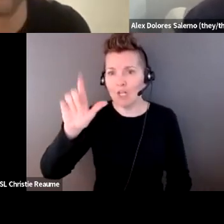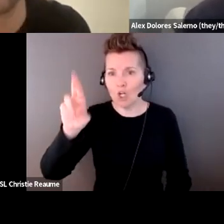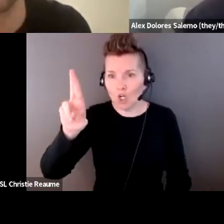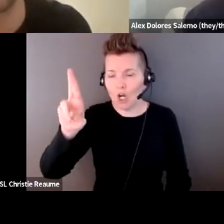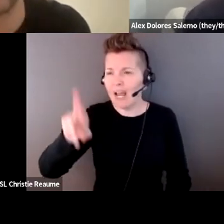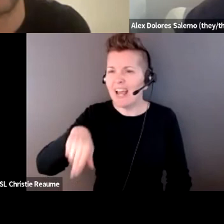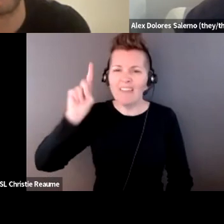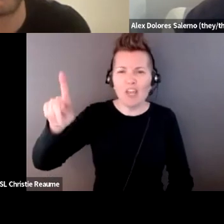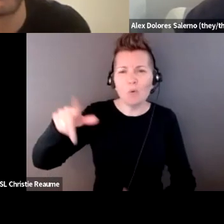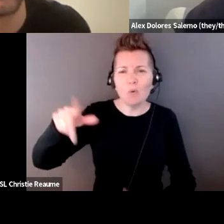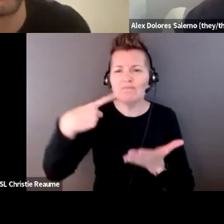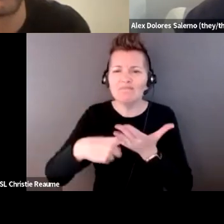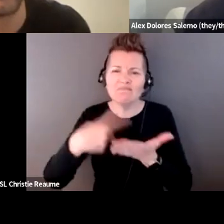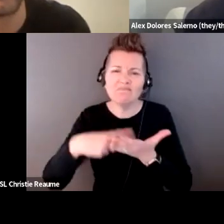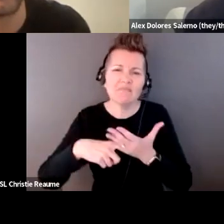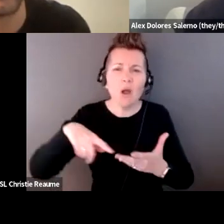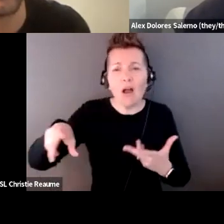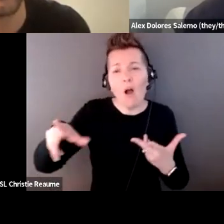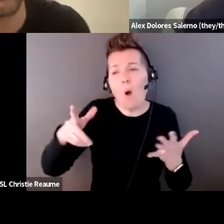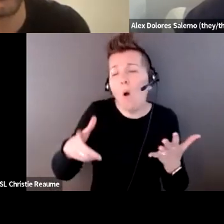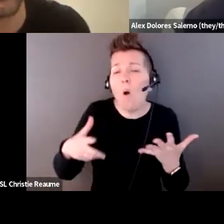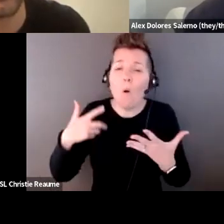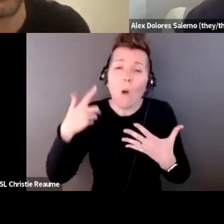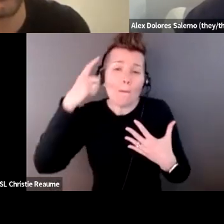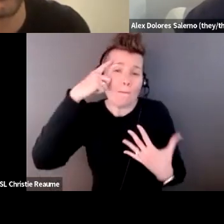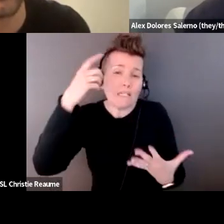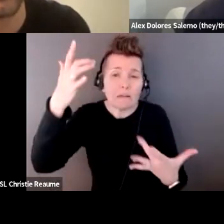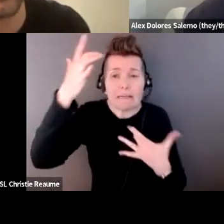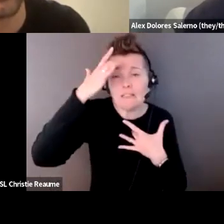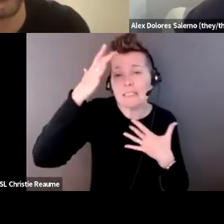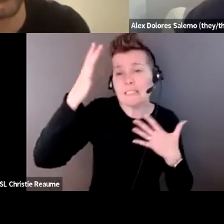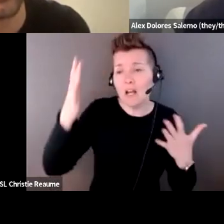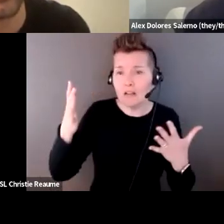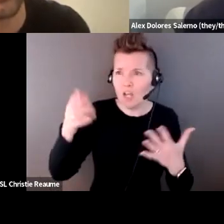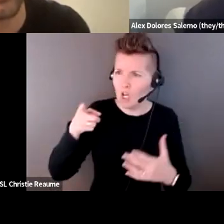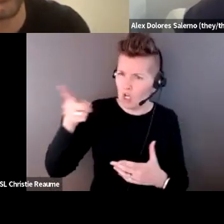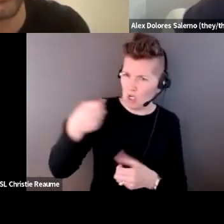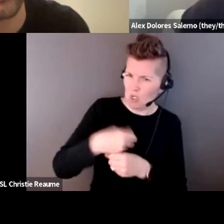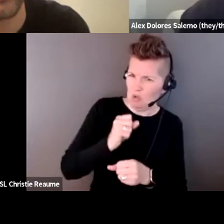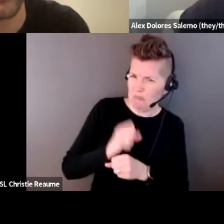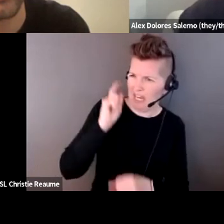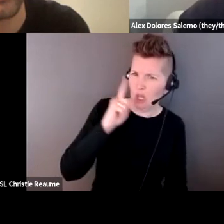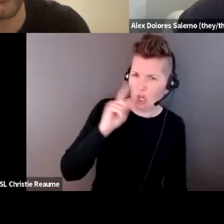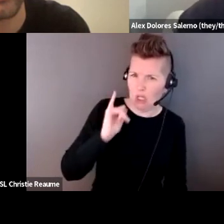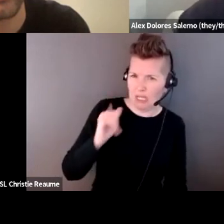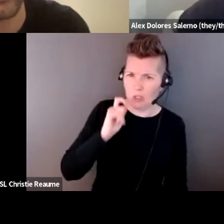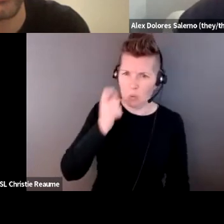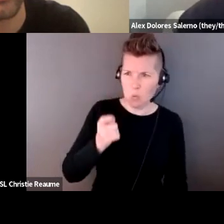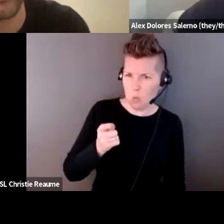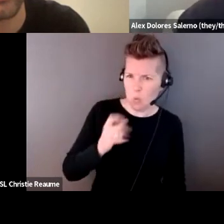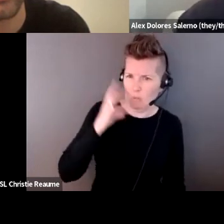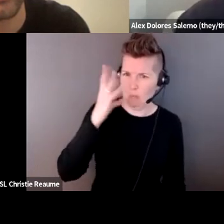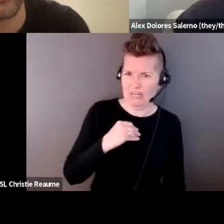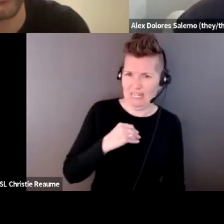like mental illness. And I'm like, you make all of these things look like cool and pretty. And I, here I am like, uh,